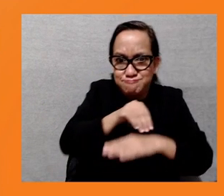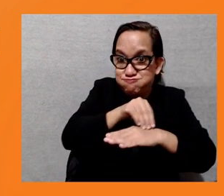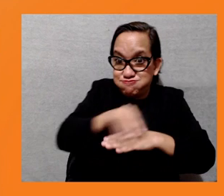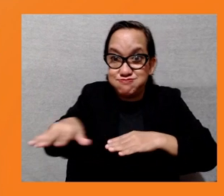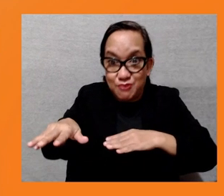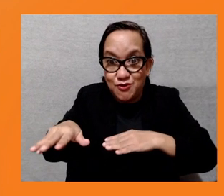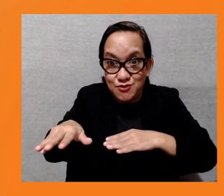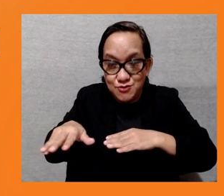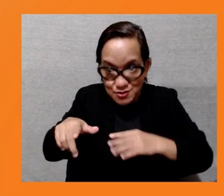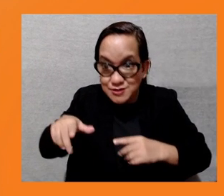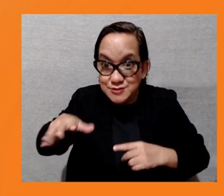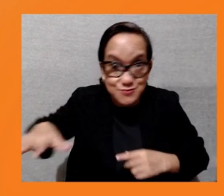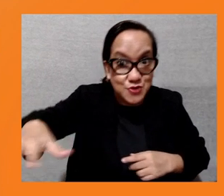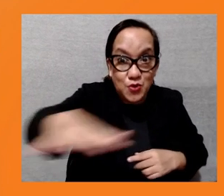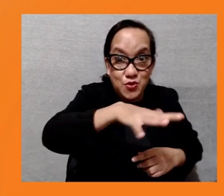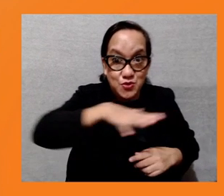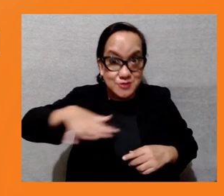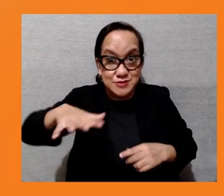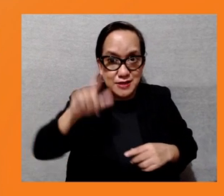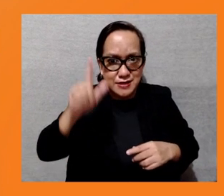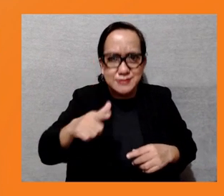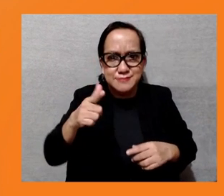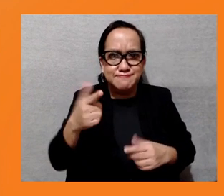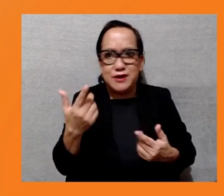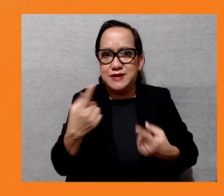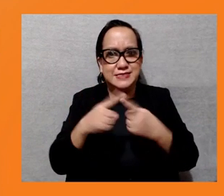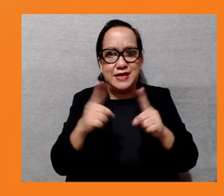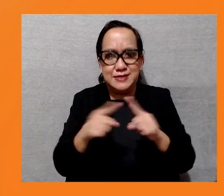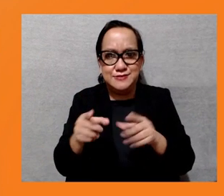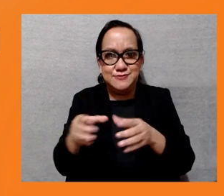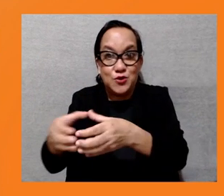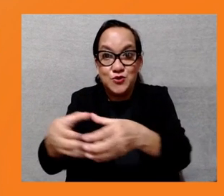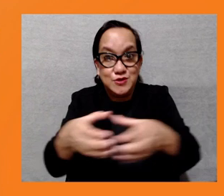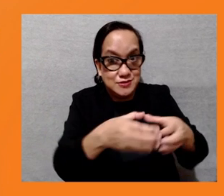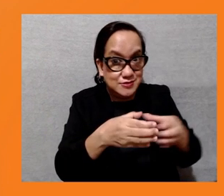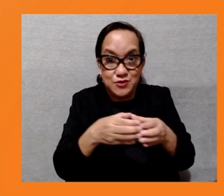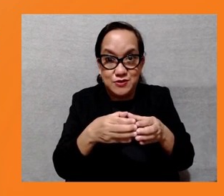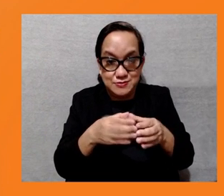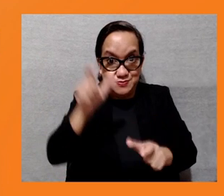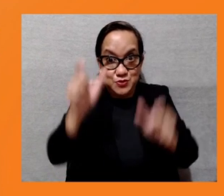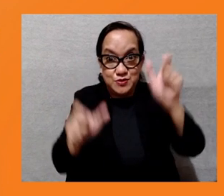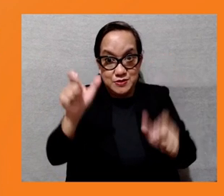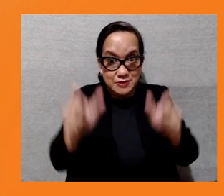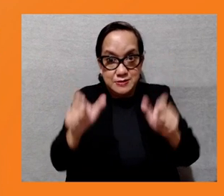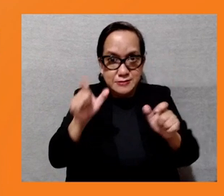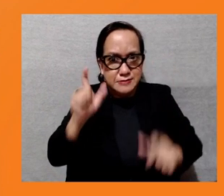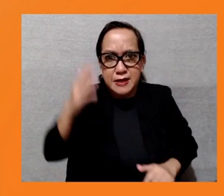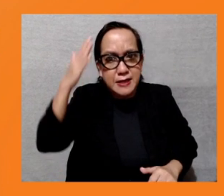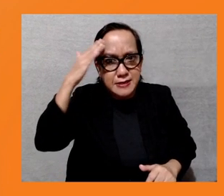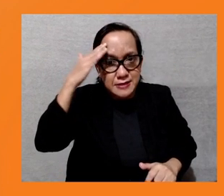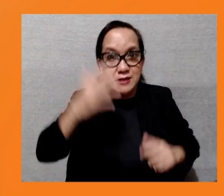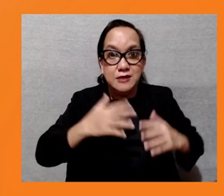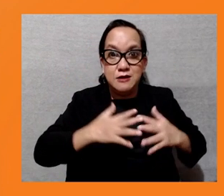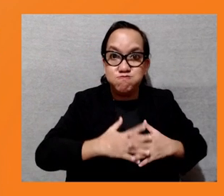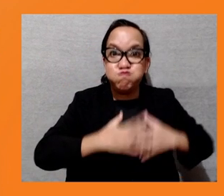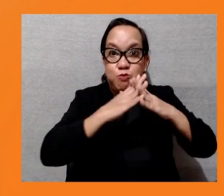as a result of which, they were not adequately consulted when environmental assessments were prepared, which led to lack of mitigation